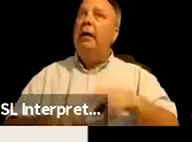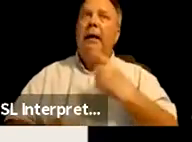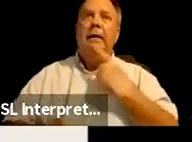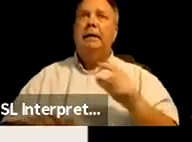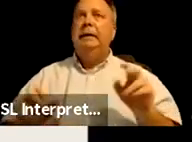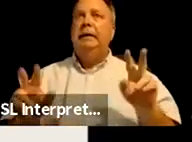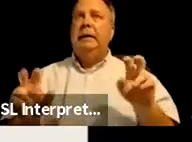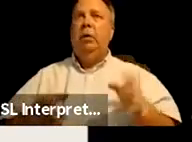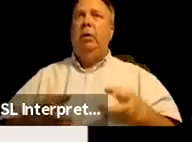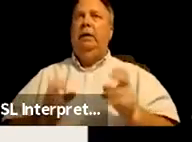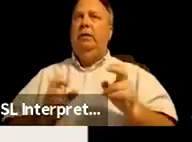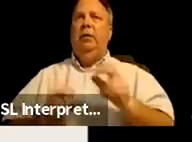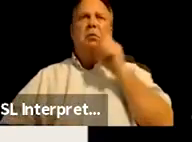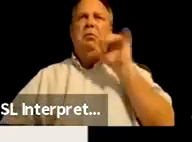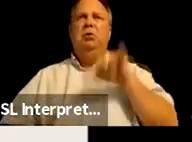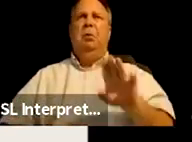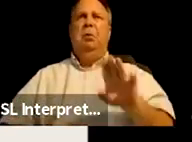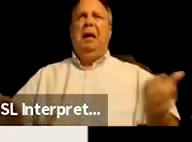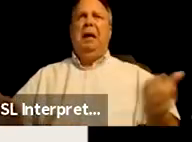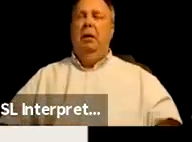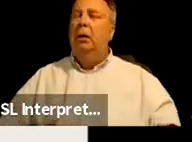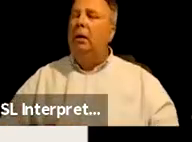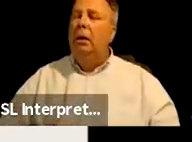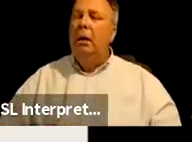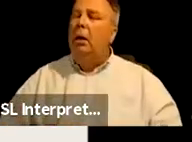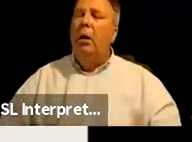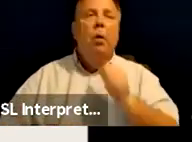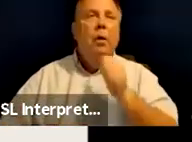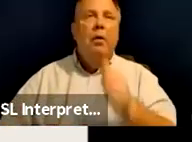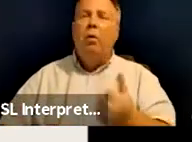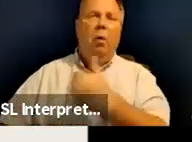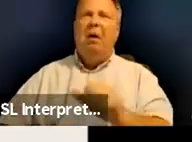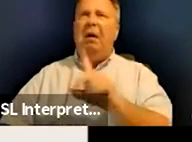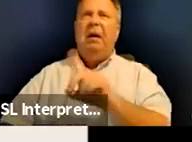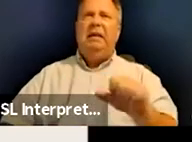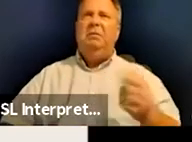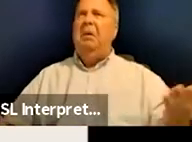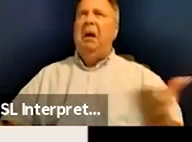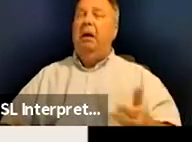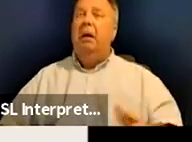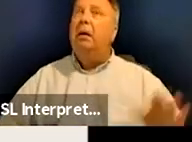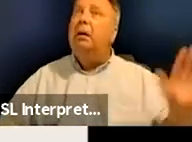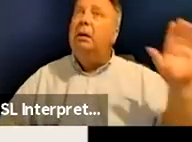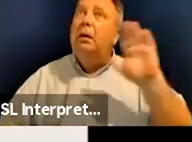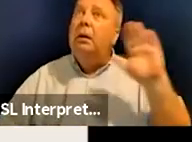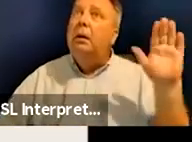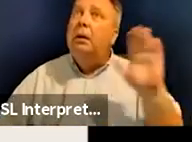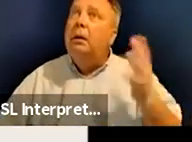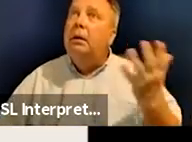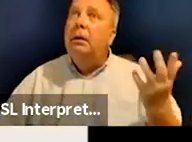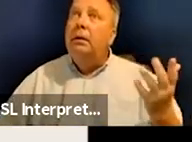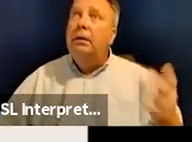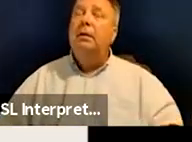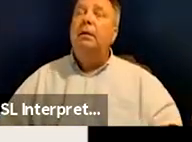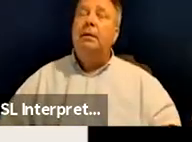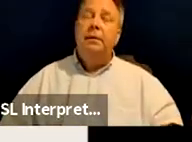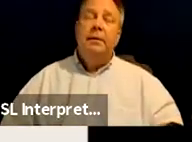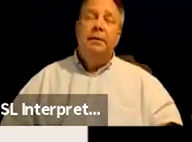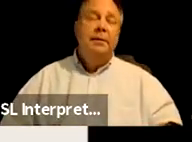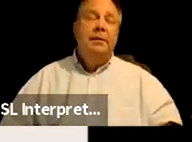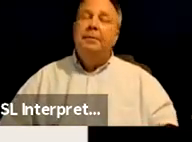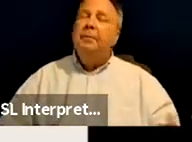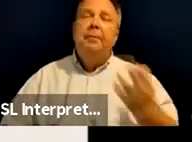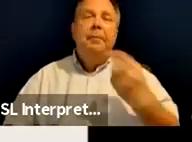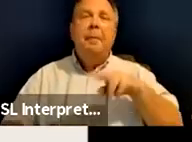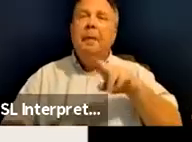infirmed should not be there or that there aren't any disabled people present. Um, you know, the